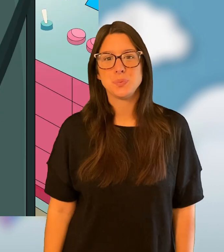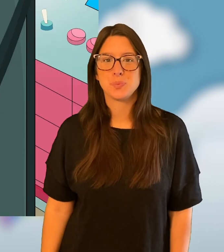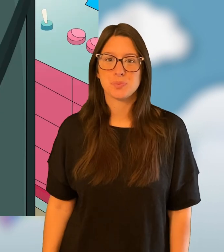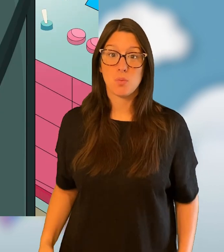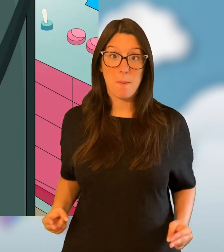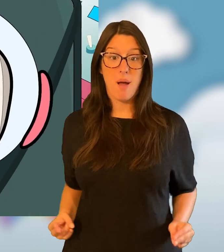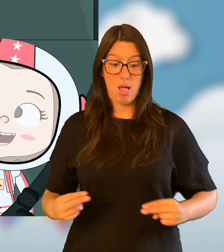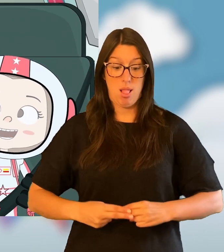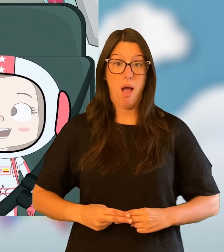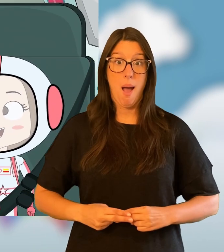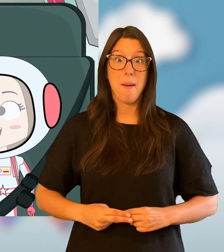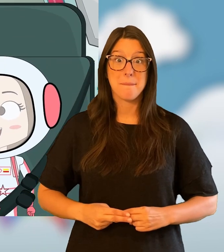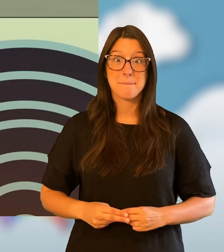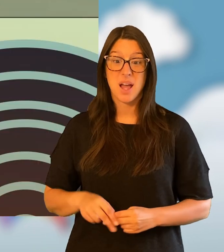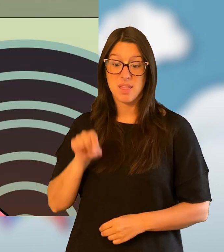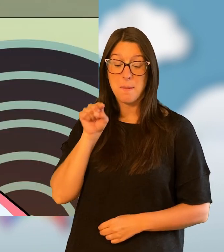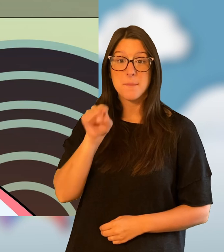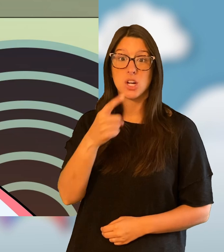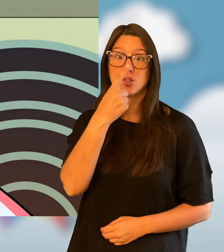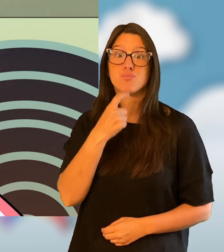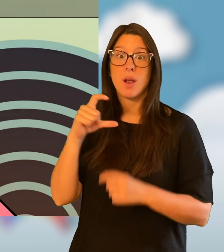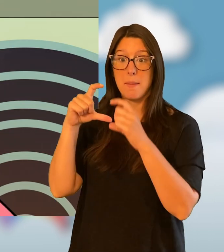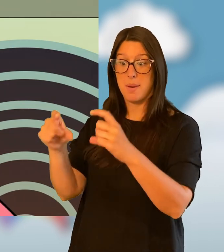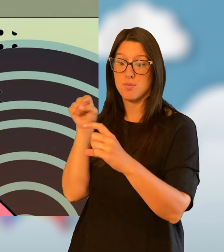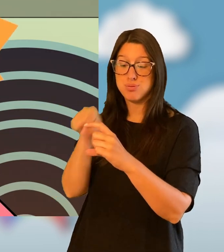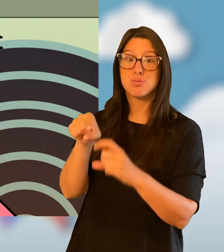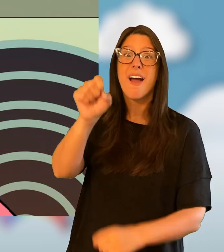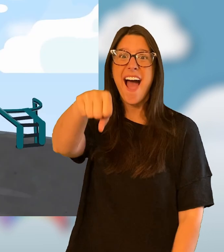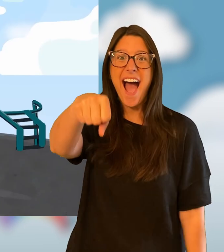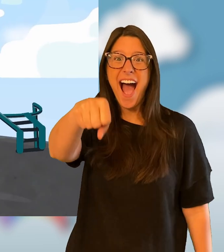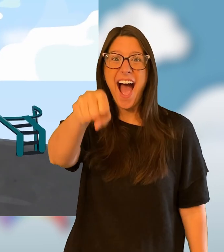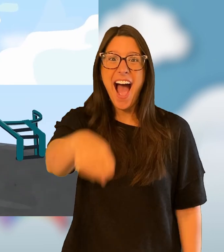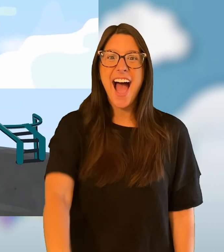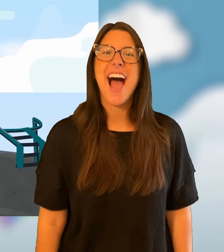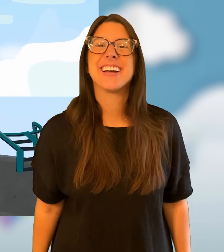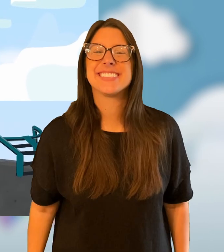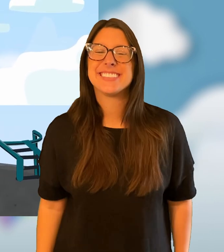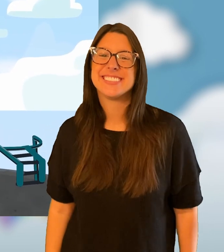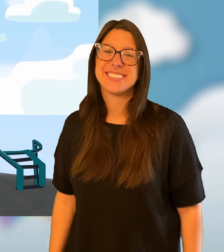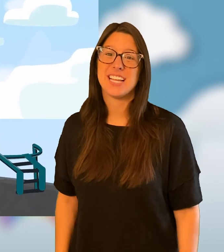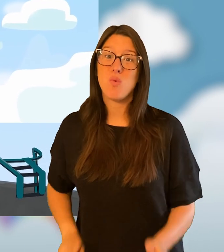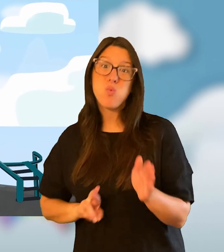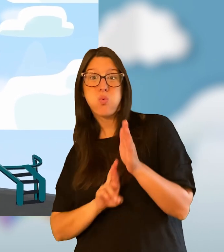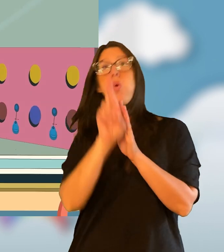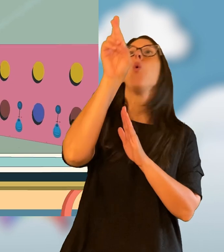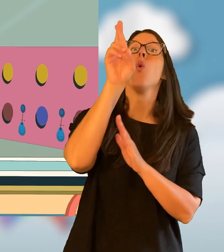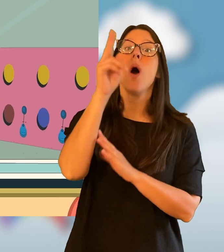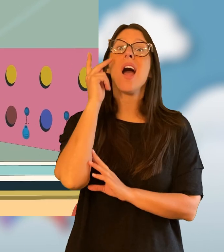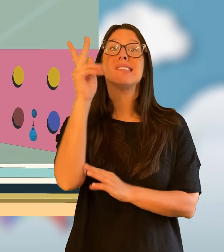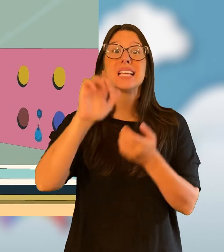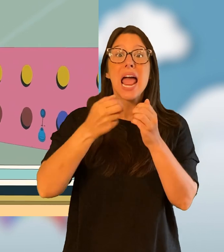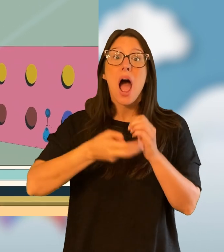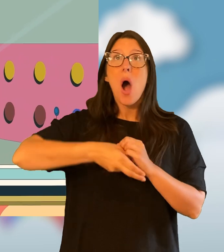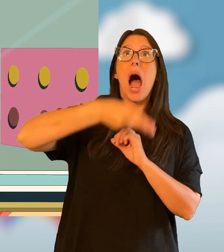We'll buckle up and push the red button, yeah! Boom! Then we'll blast off and